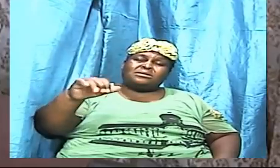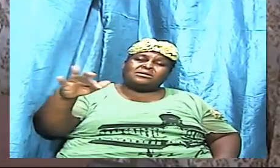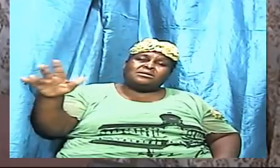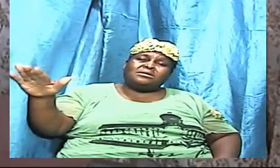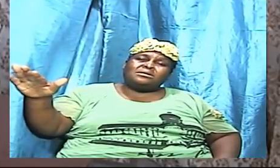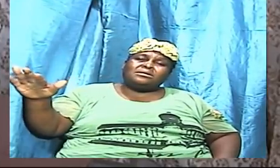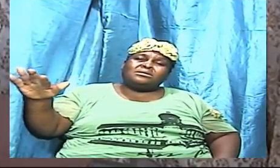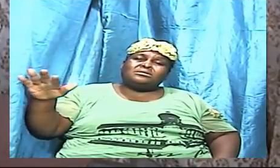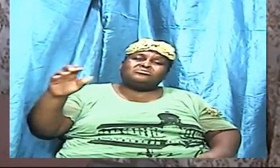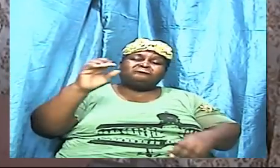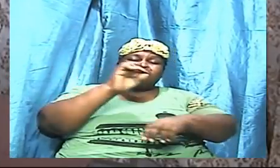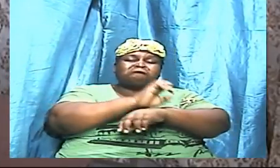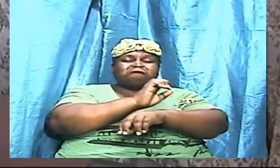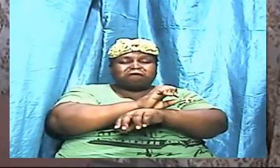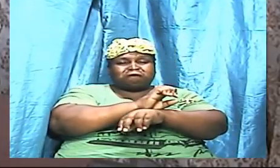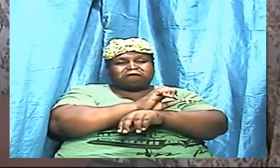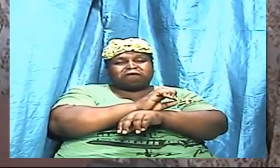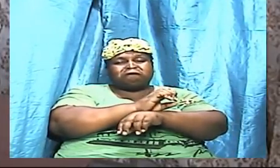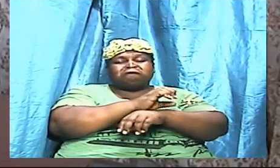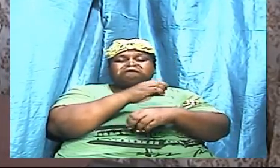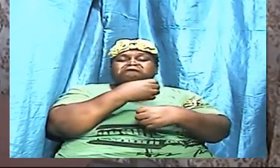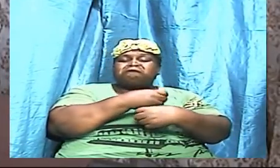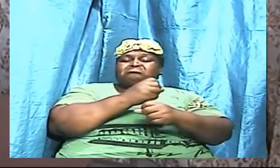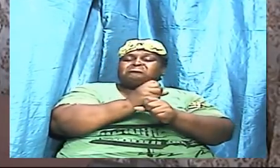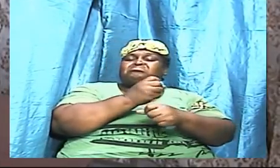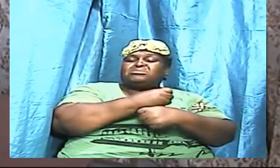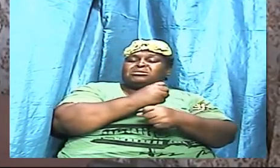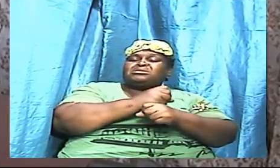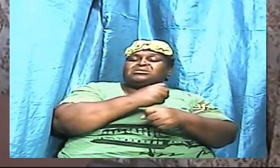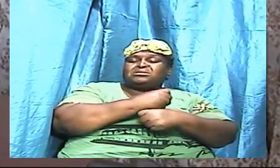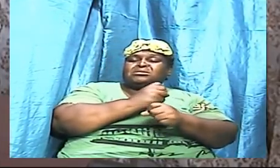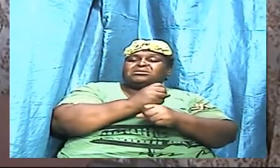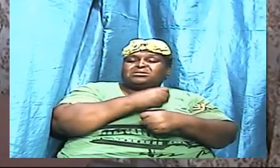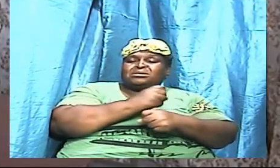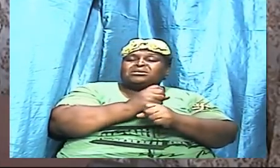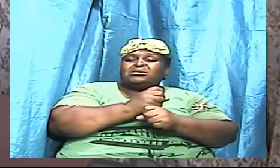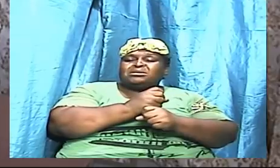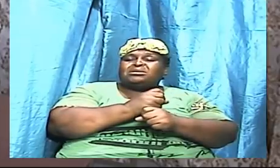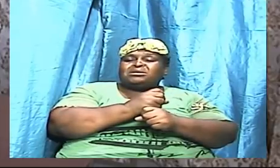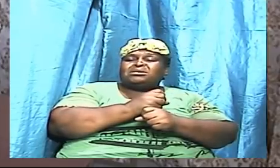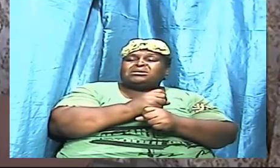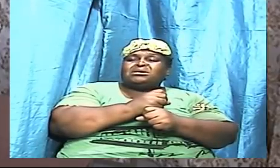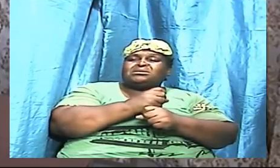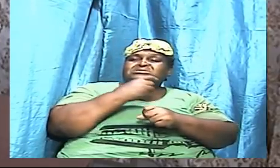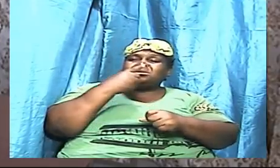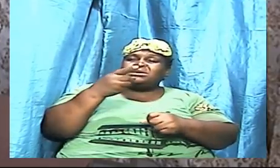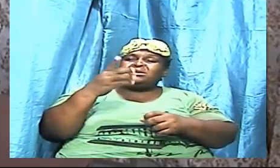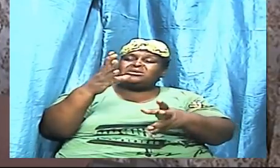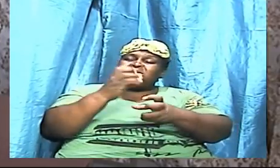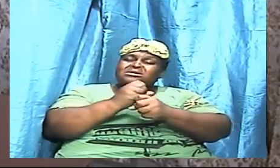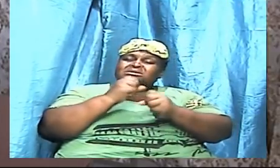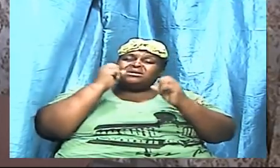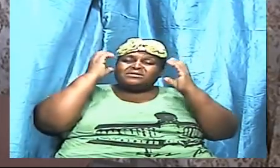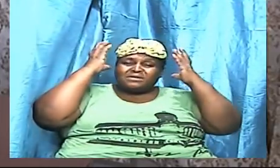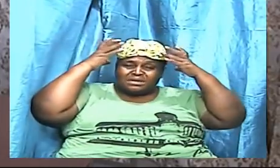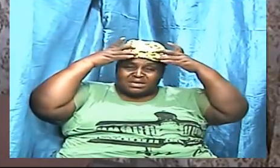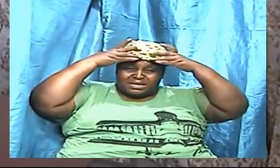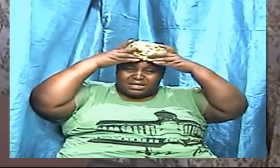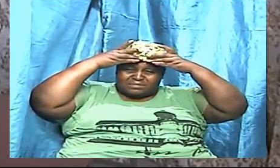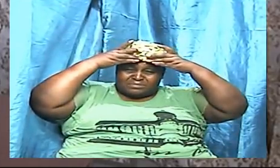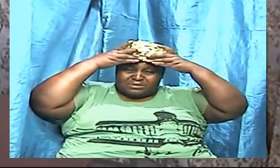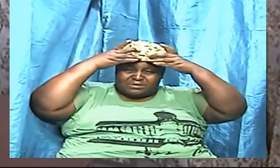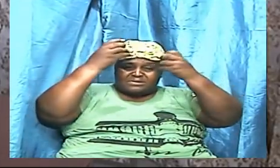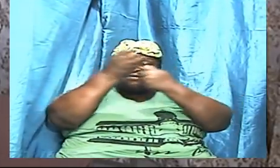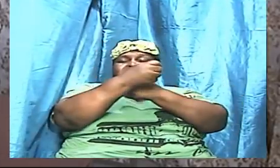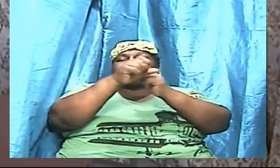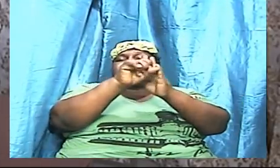reference in Ephesians 6 and verse 17 last week, to take the helmet of salvation and the sword